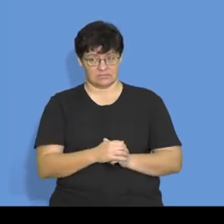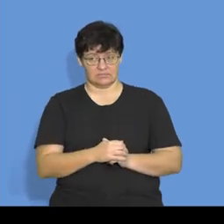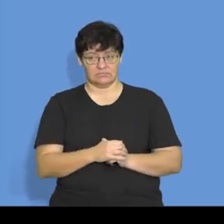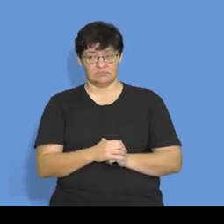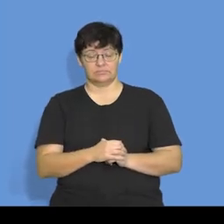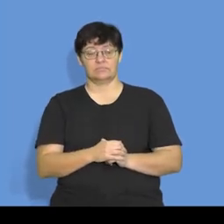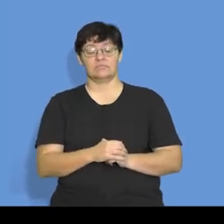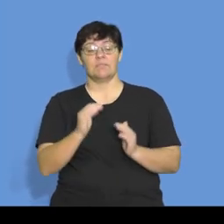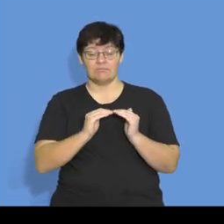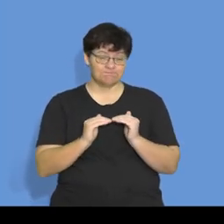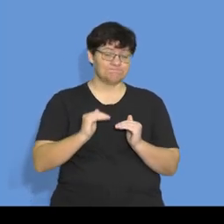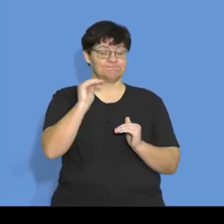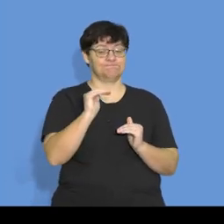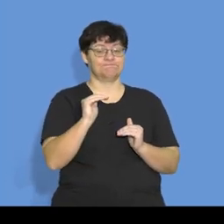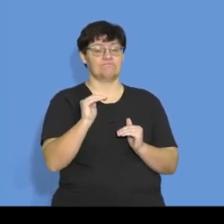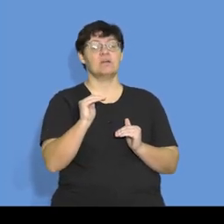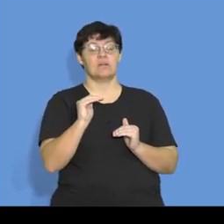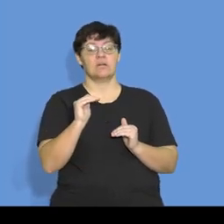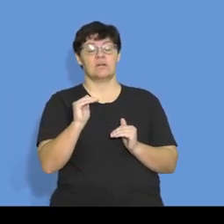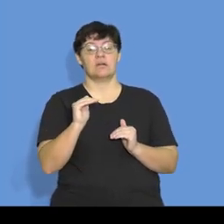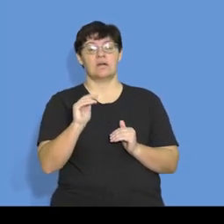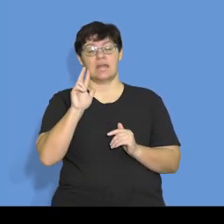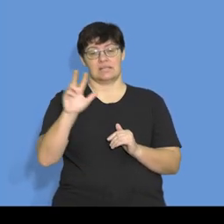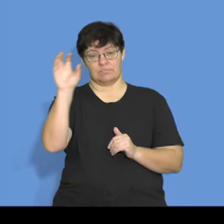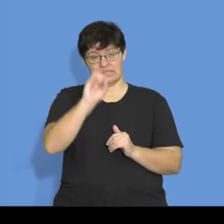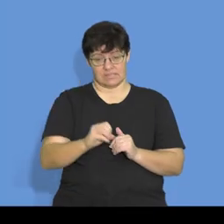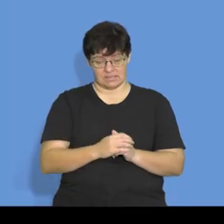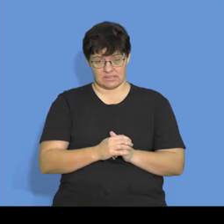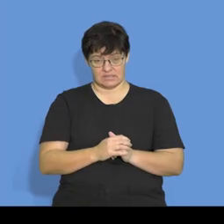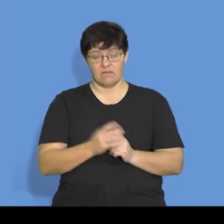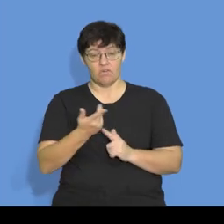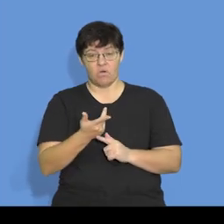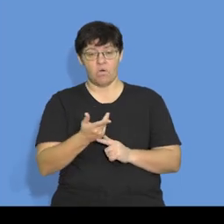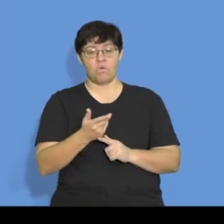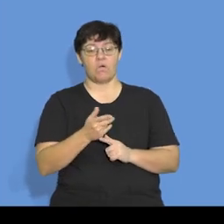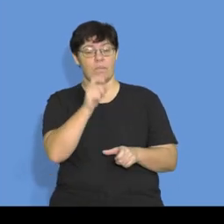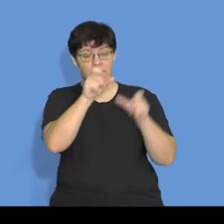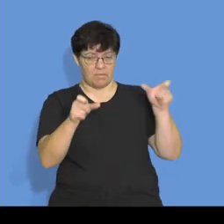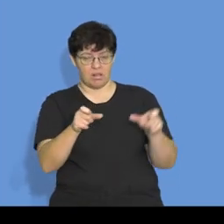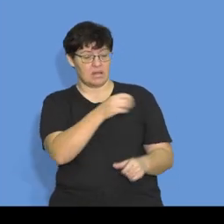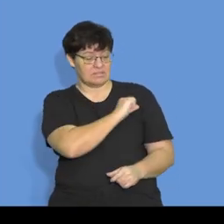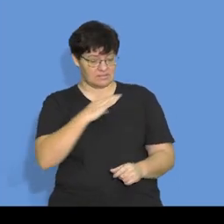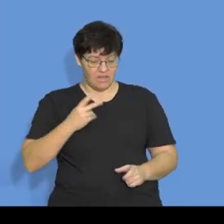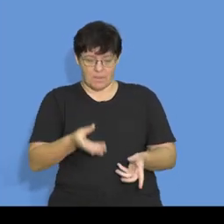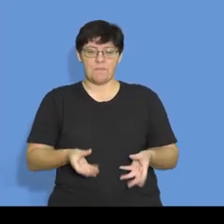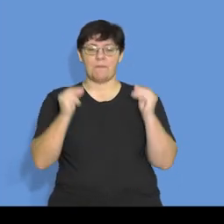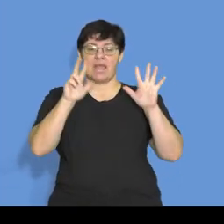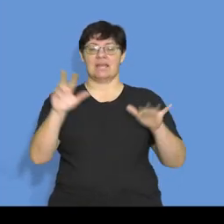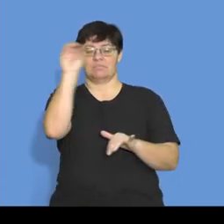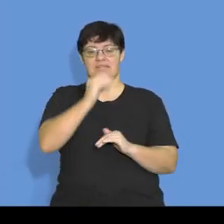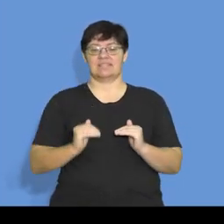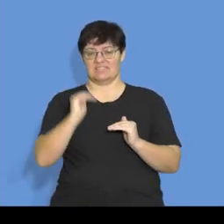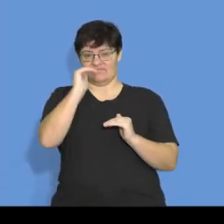was an increase of 8% in our salaries for the workers. There was an increase of 8%.